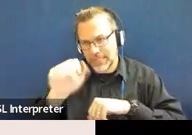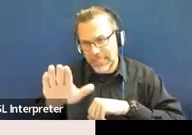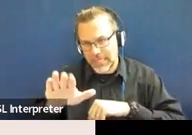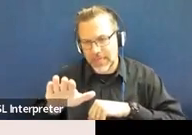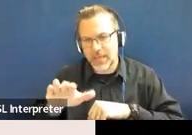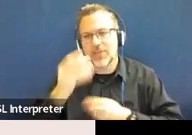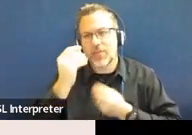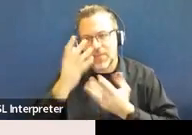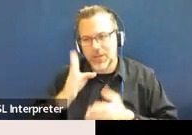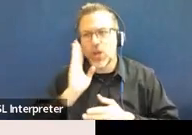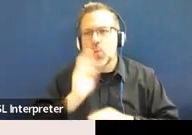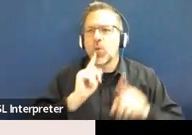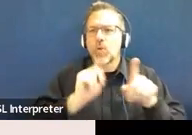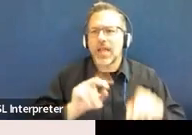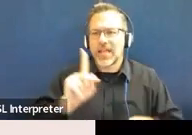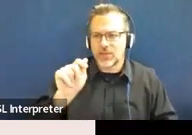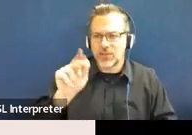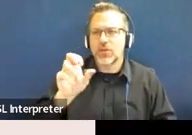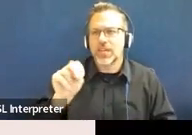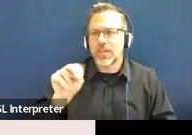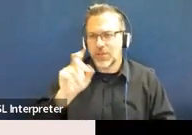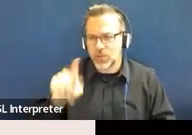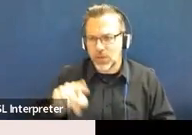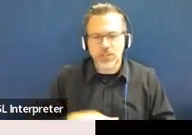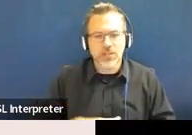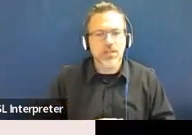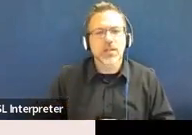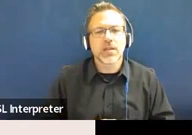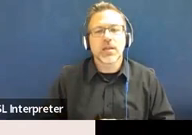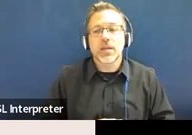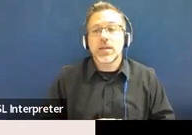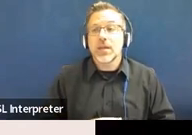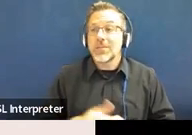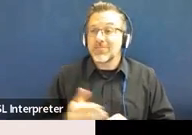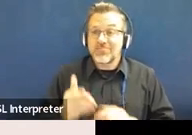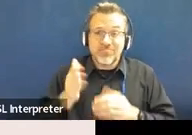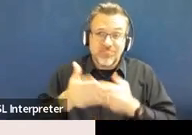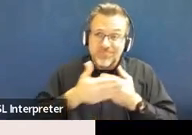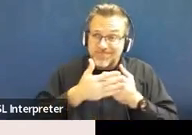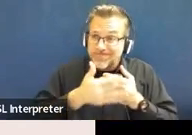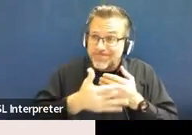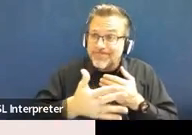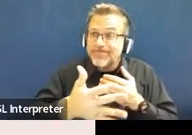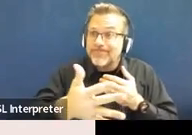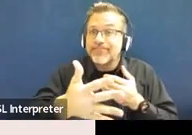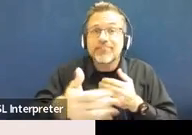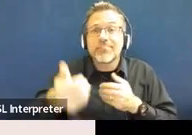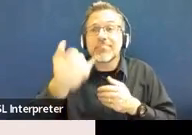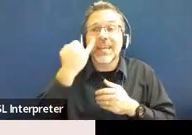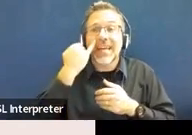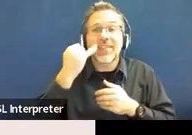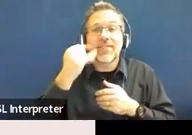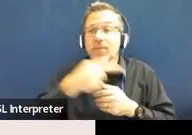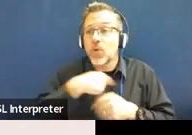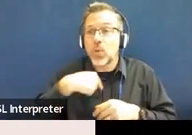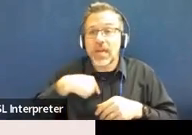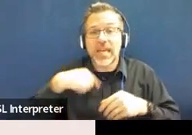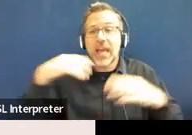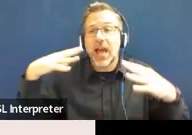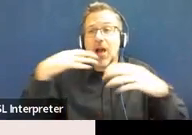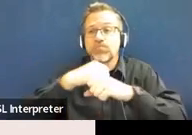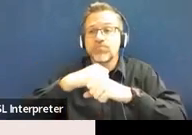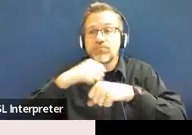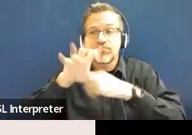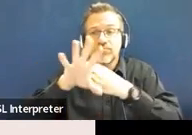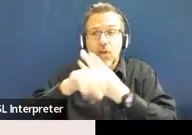question so that we have that. And but, you know, moving forward, if there's anything else you get off the call and you're like, oh, I wanted to ask this or I have a